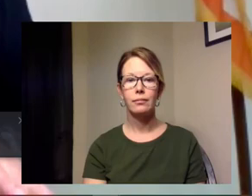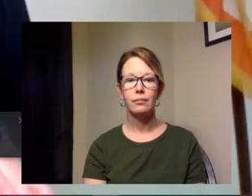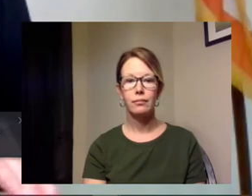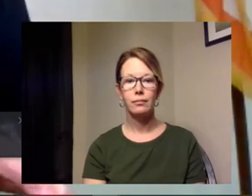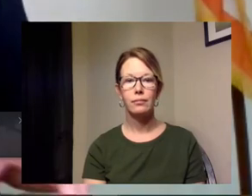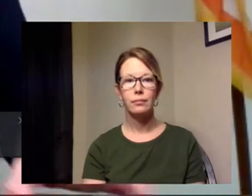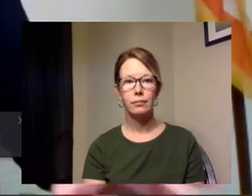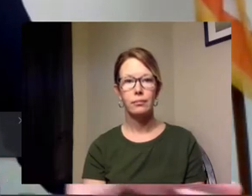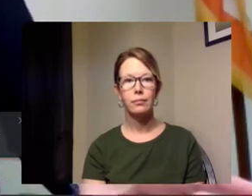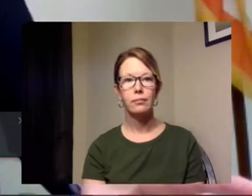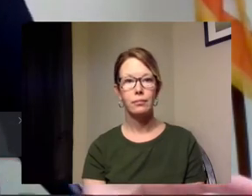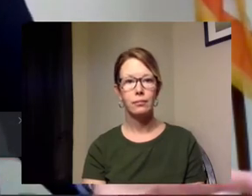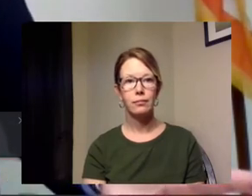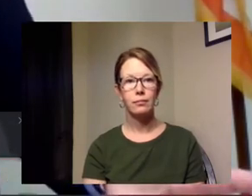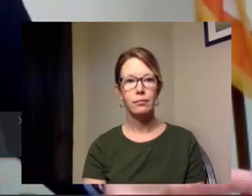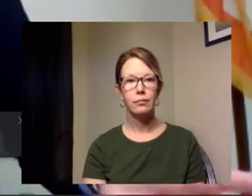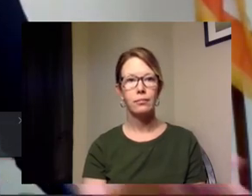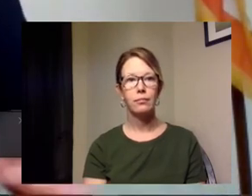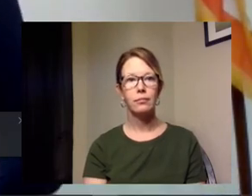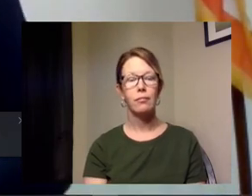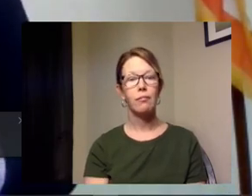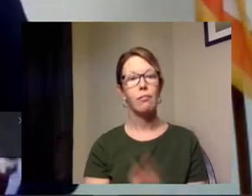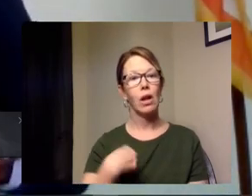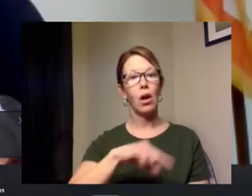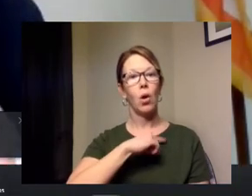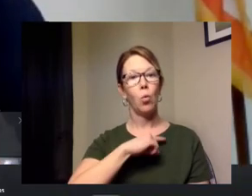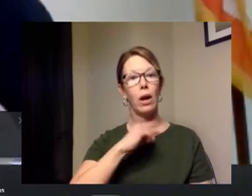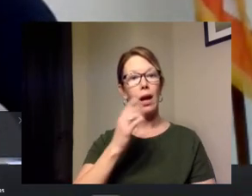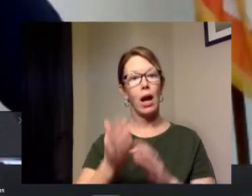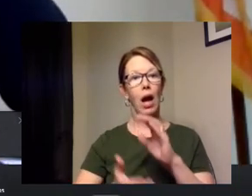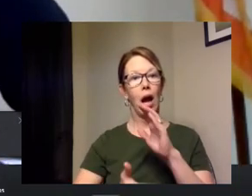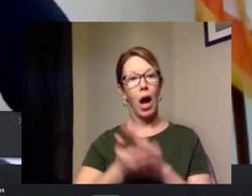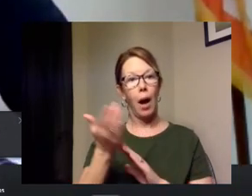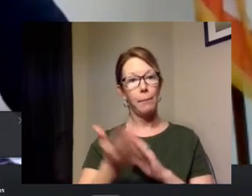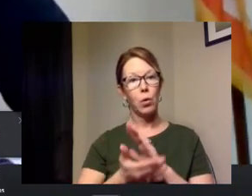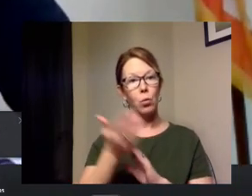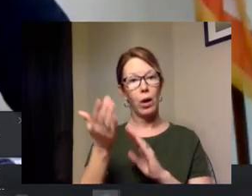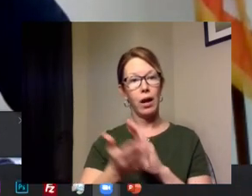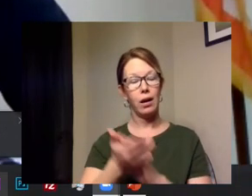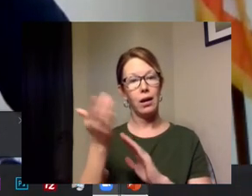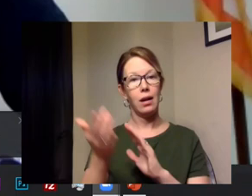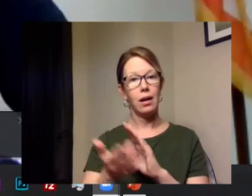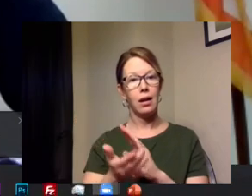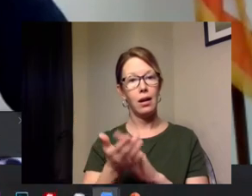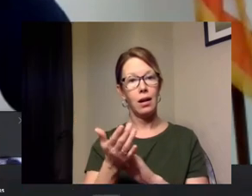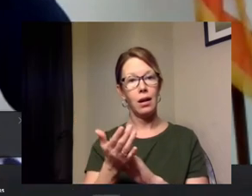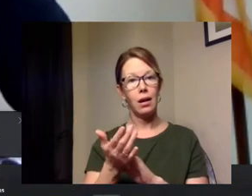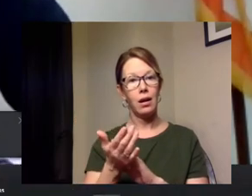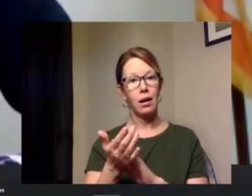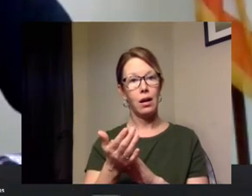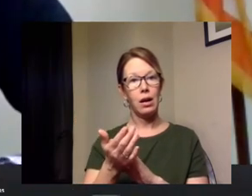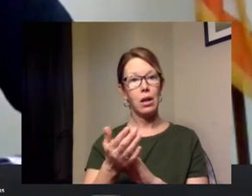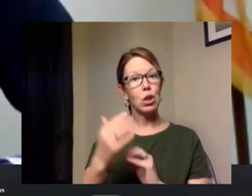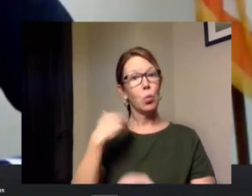okay this one's for me are we operating from an endpoint or are we working day to day